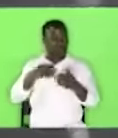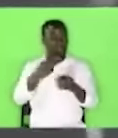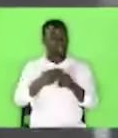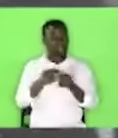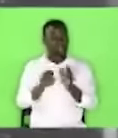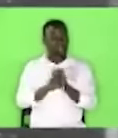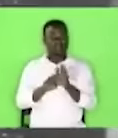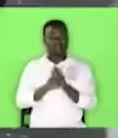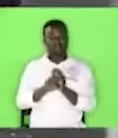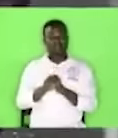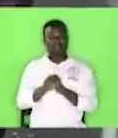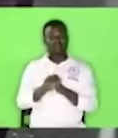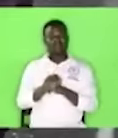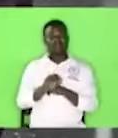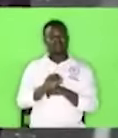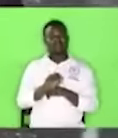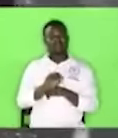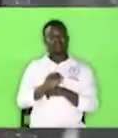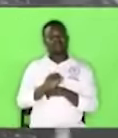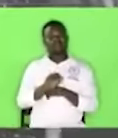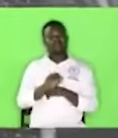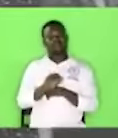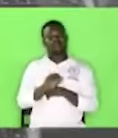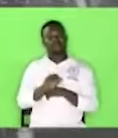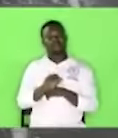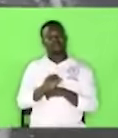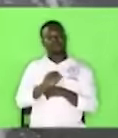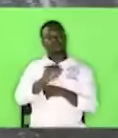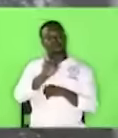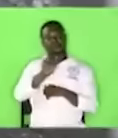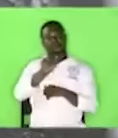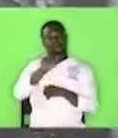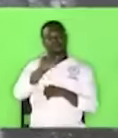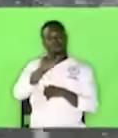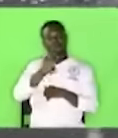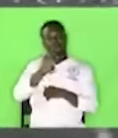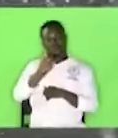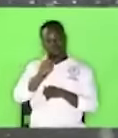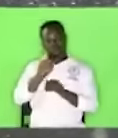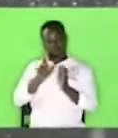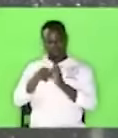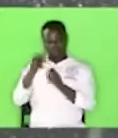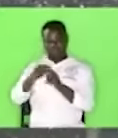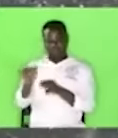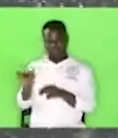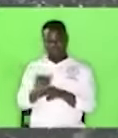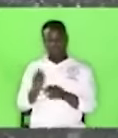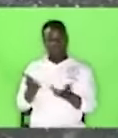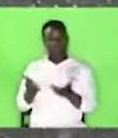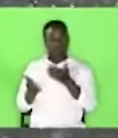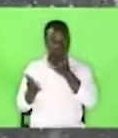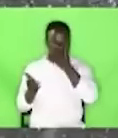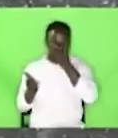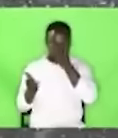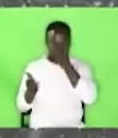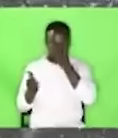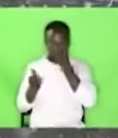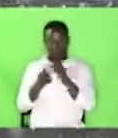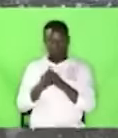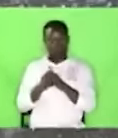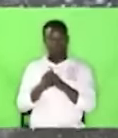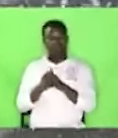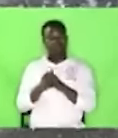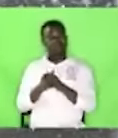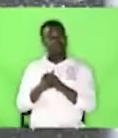Yakubu so that we know that he has given him a name but it's the same name why why